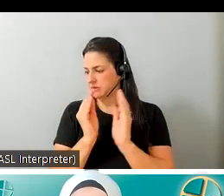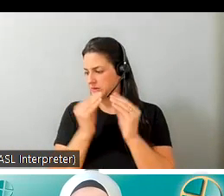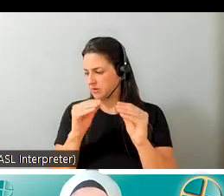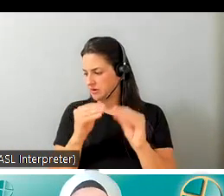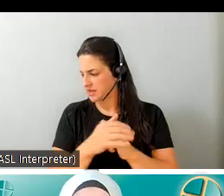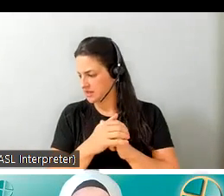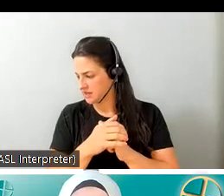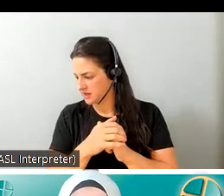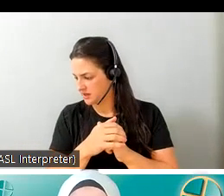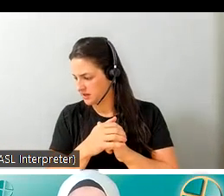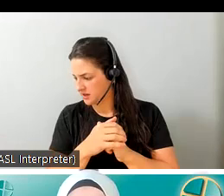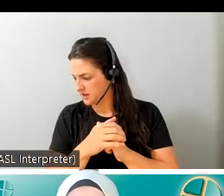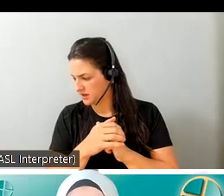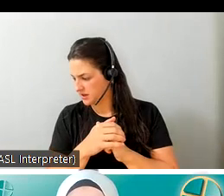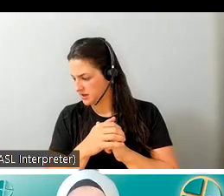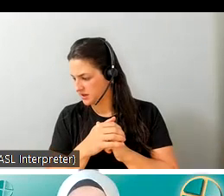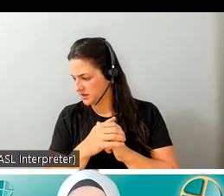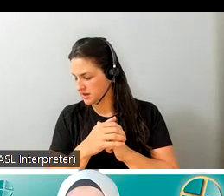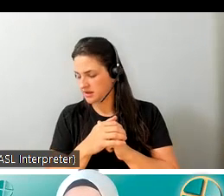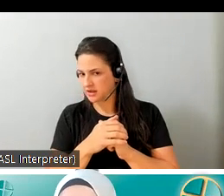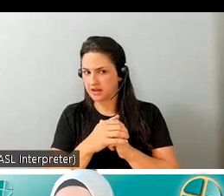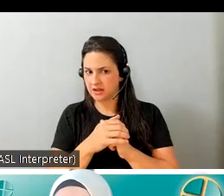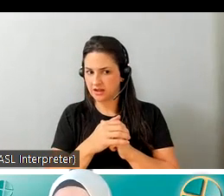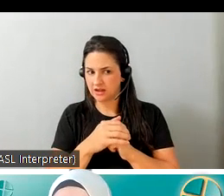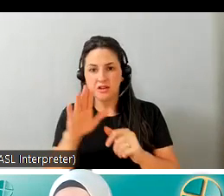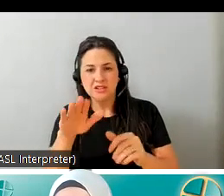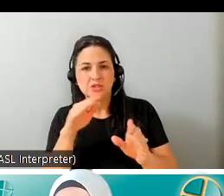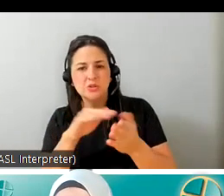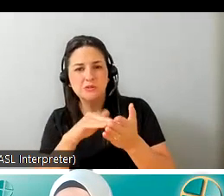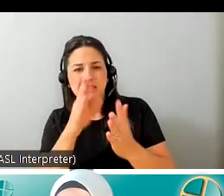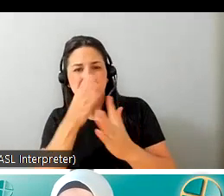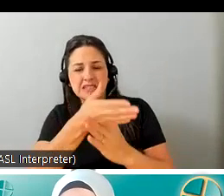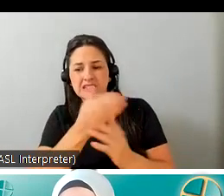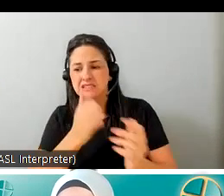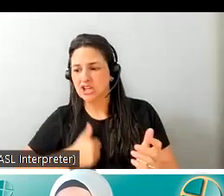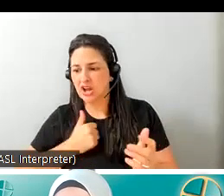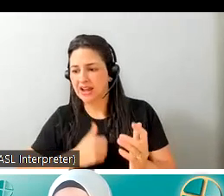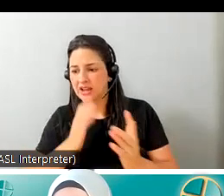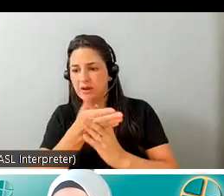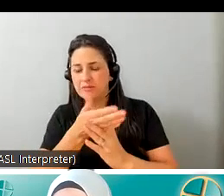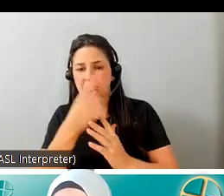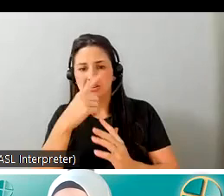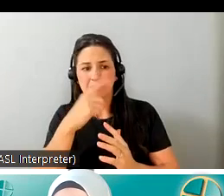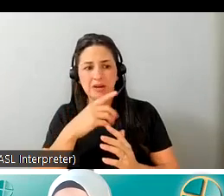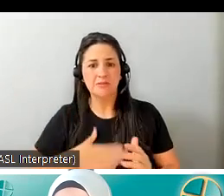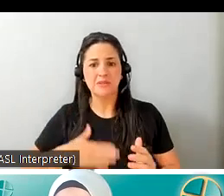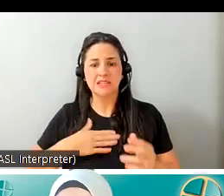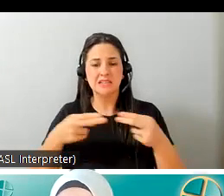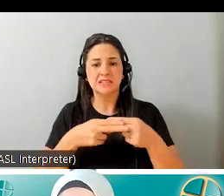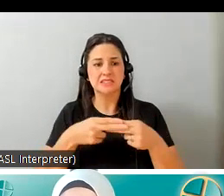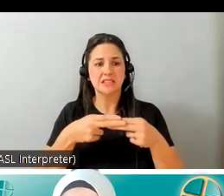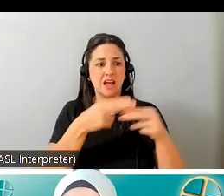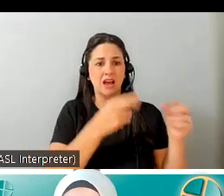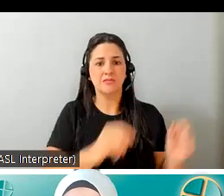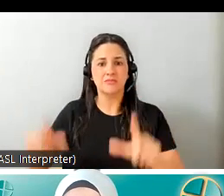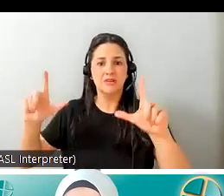means it's that um sorry zara yes i'm sorry to interrupt could we please have you put your slides into presentation